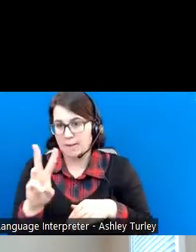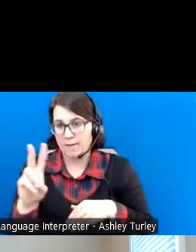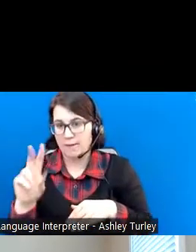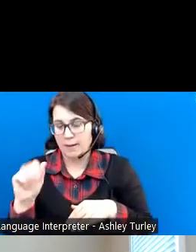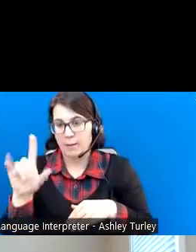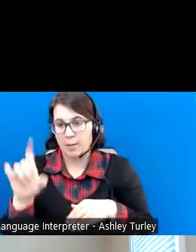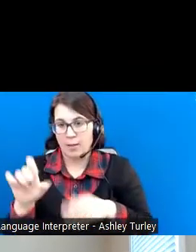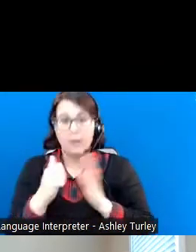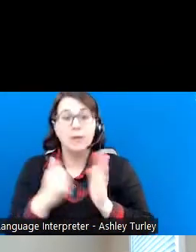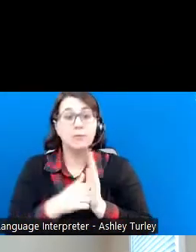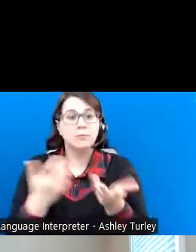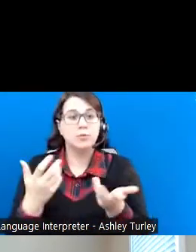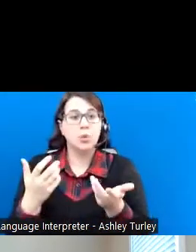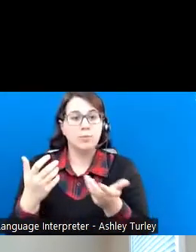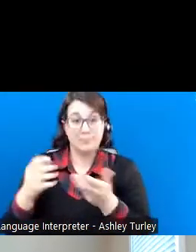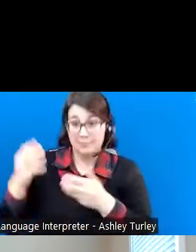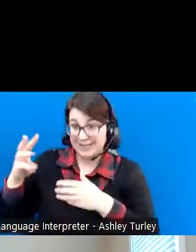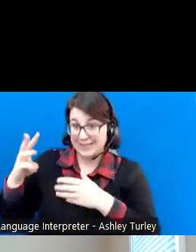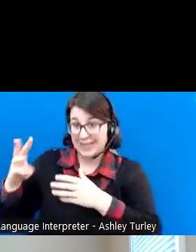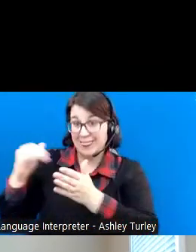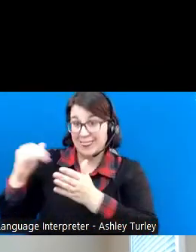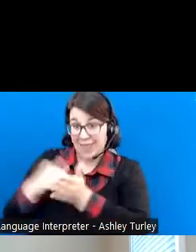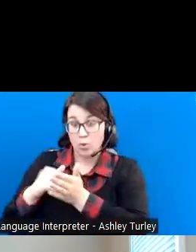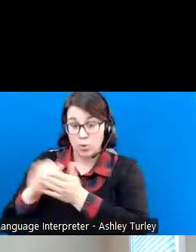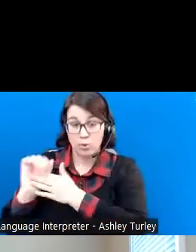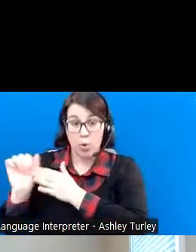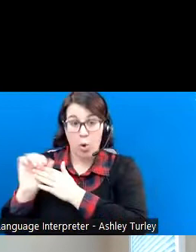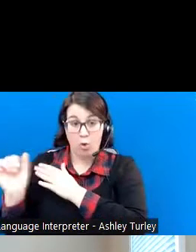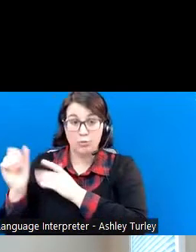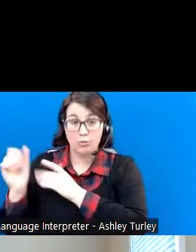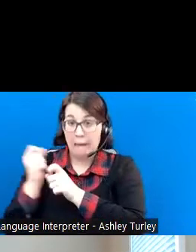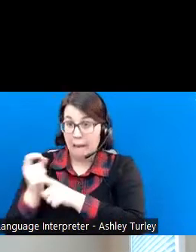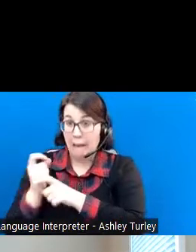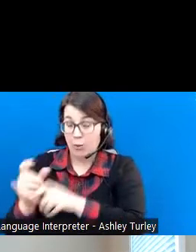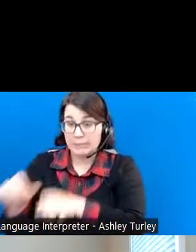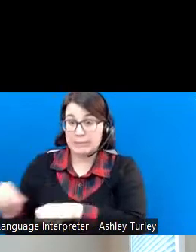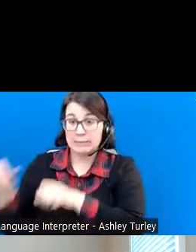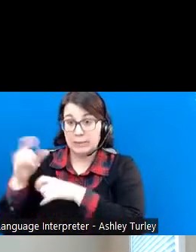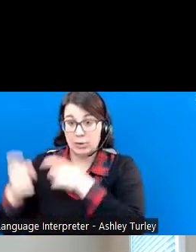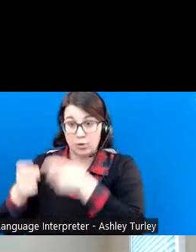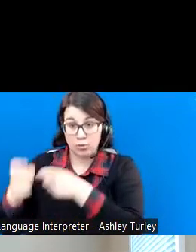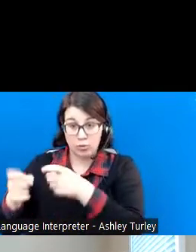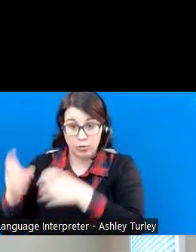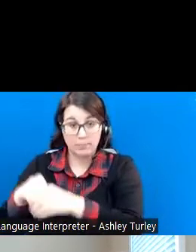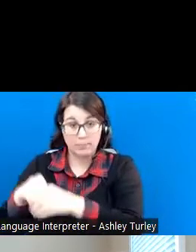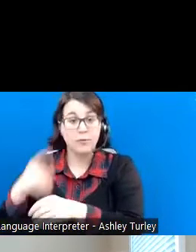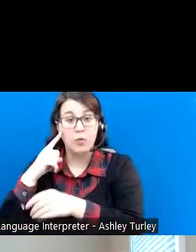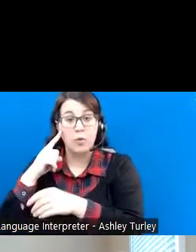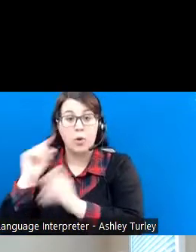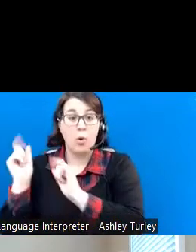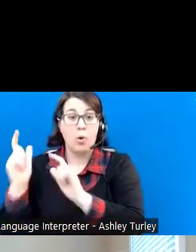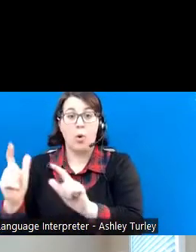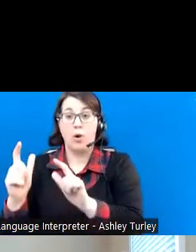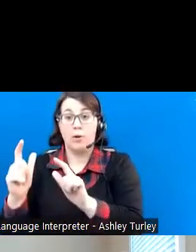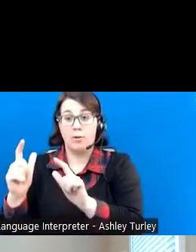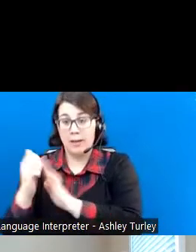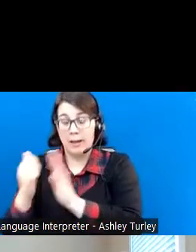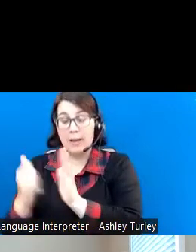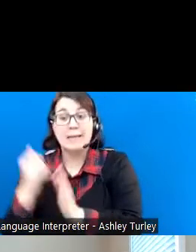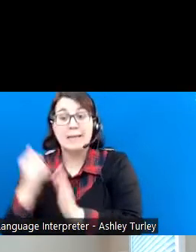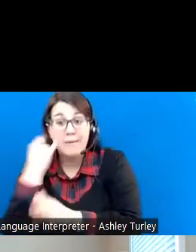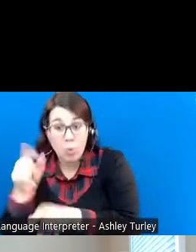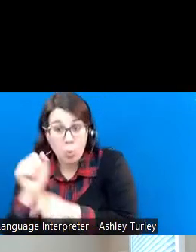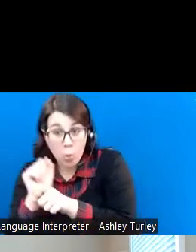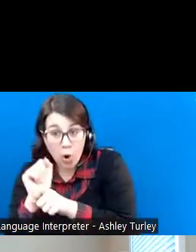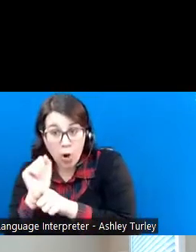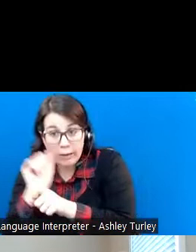,000 annual standard contribution amount that's allowed for all ABLE accounts, the employed beneficiary can contribute an additional